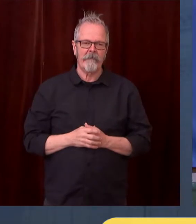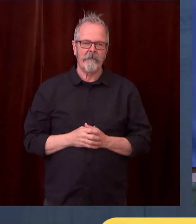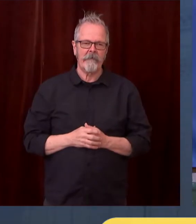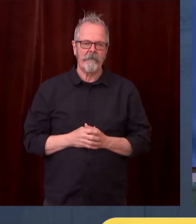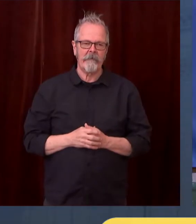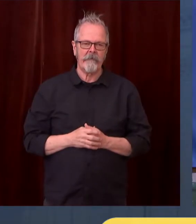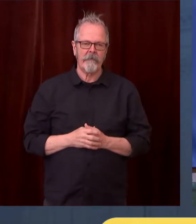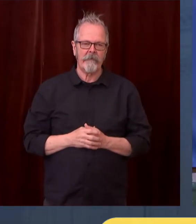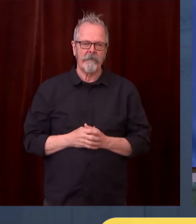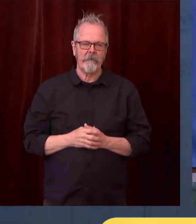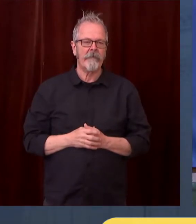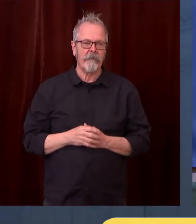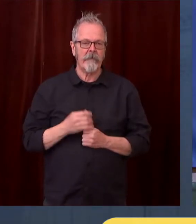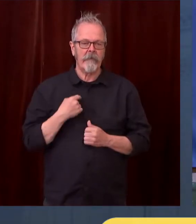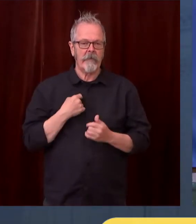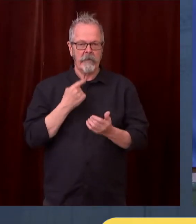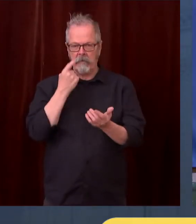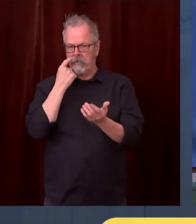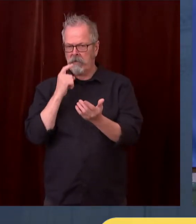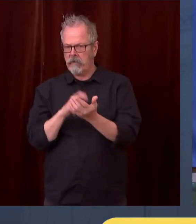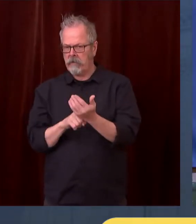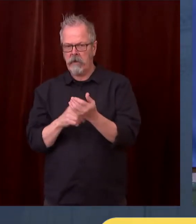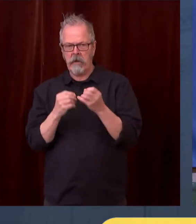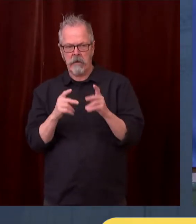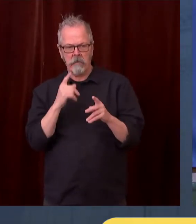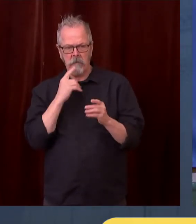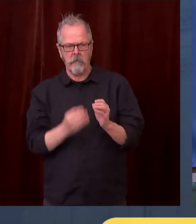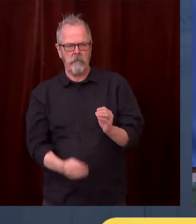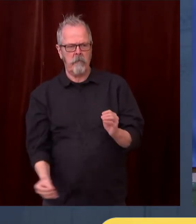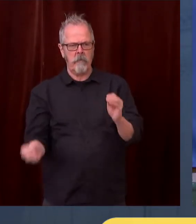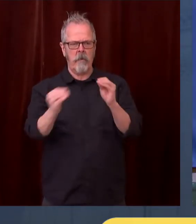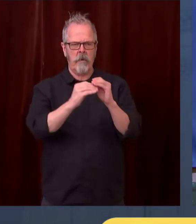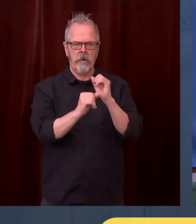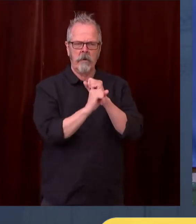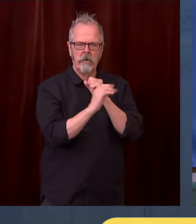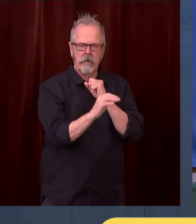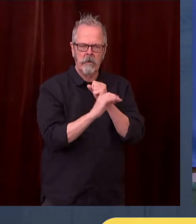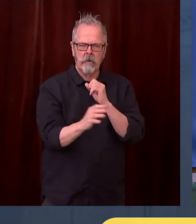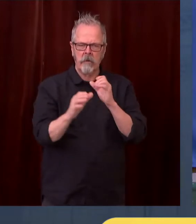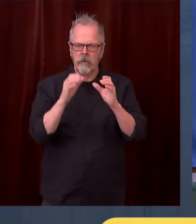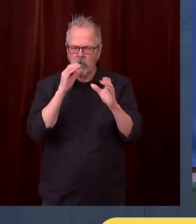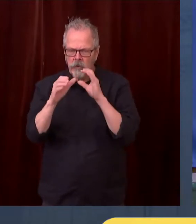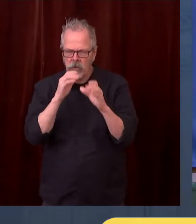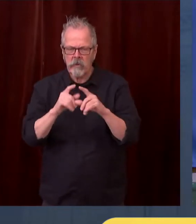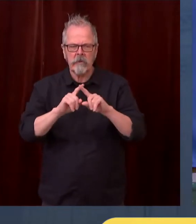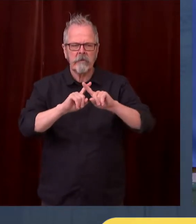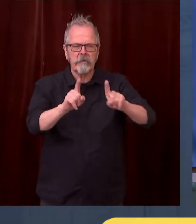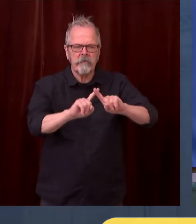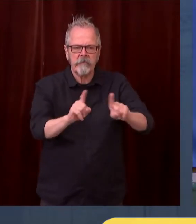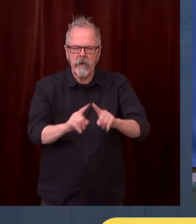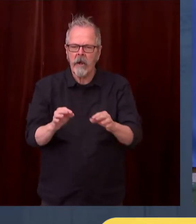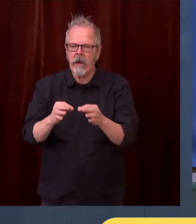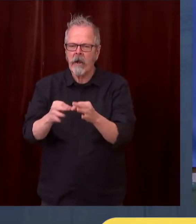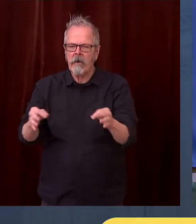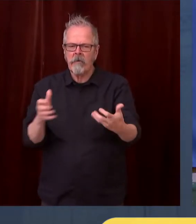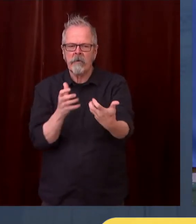PSAs, to give people scientific information about this. So good work's going on on